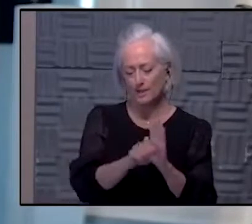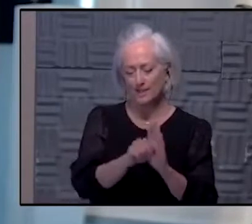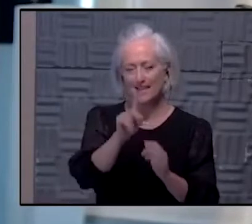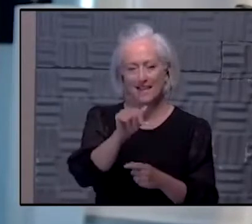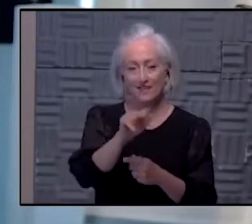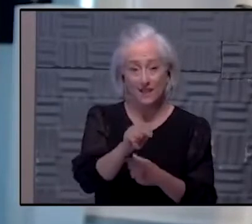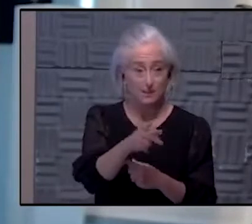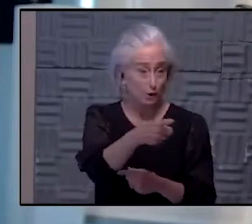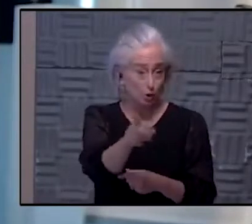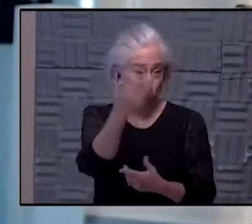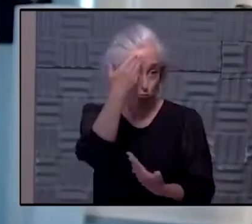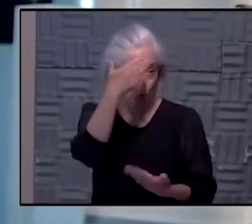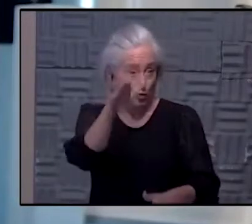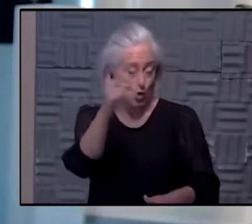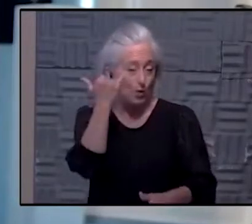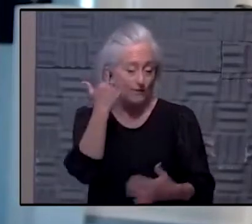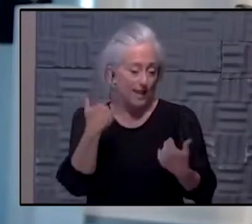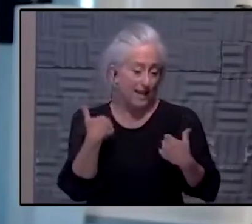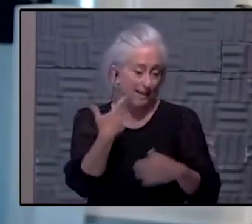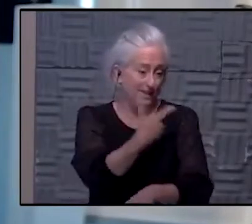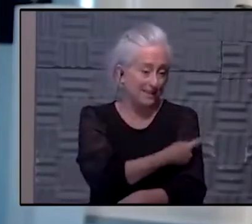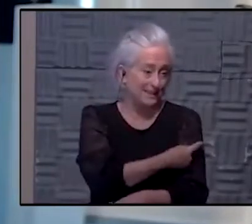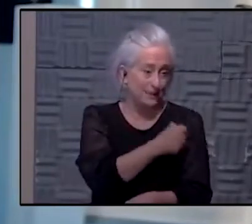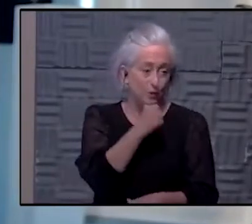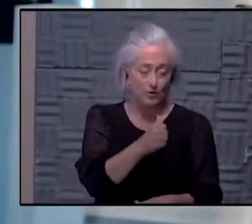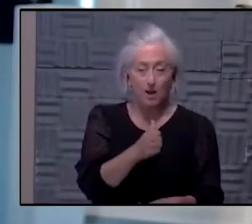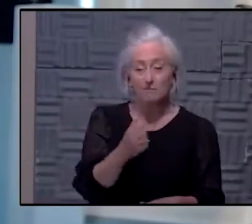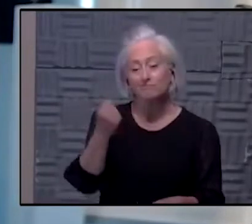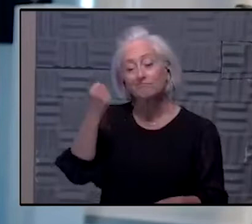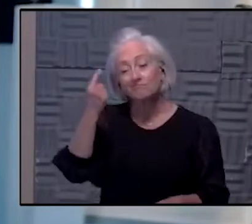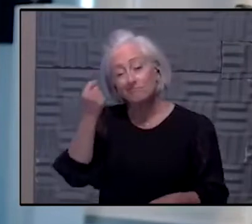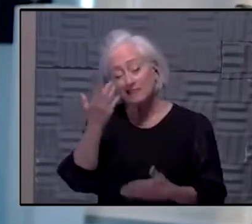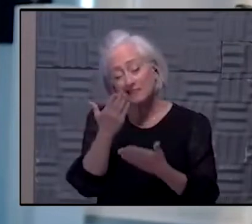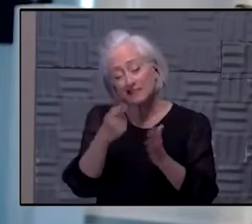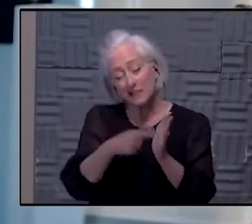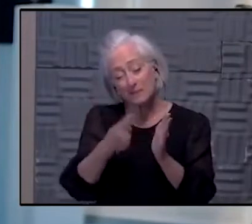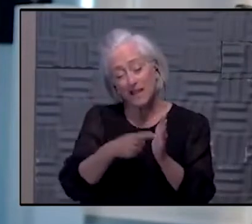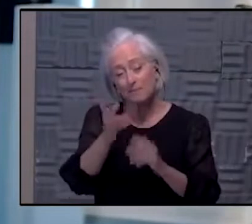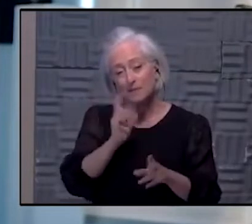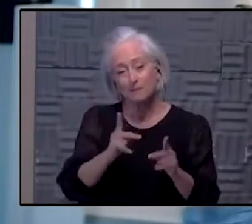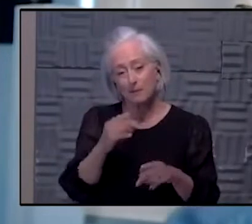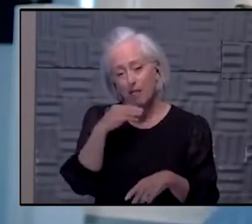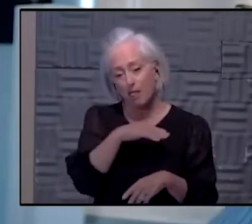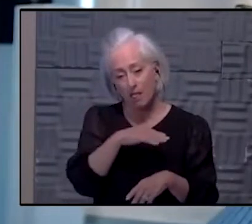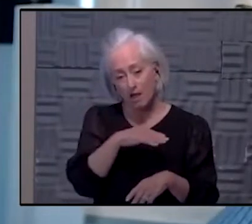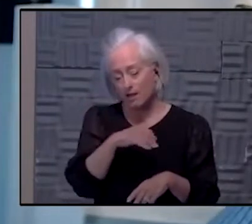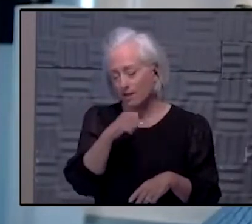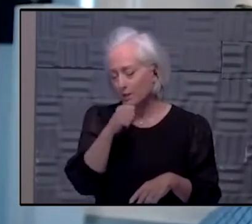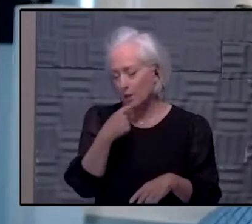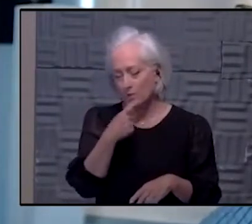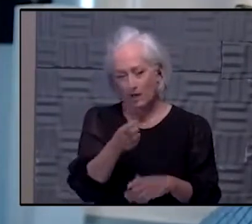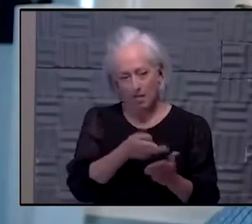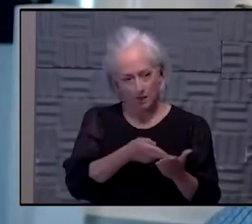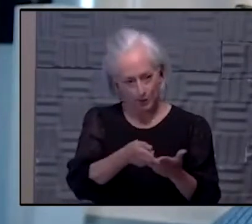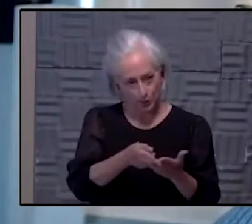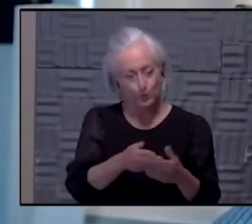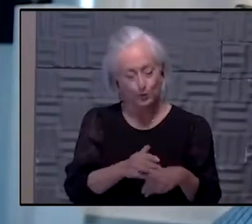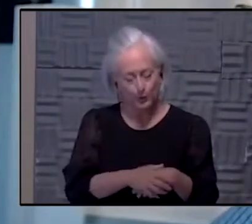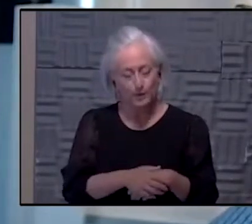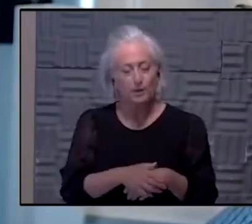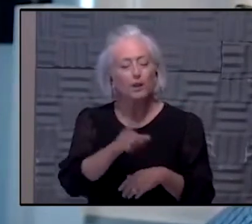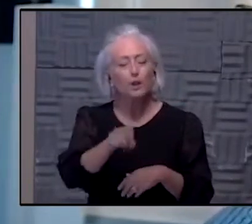won't know if somebody is vaccinated or not. You know, sometimes people don't tell the truth. And so you have to kind of make the assumption that some people